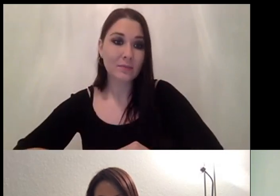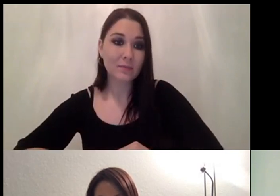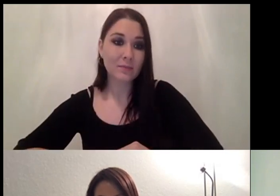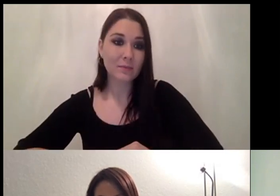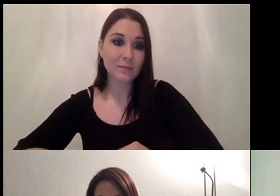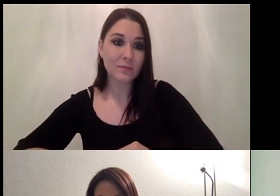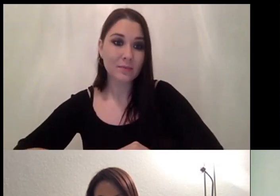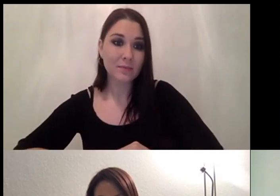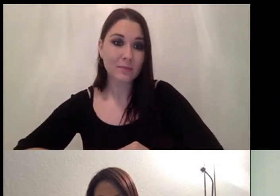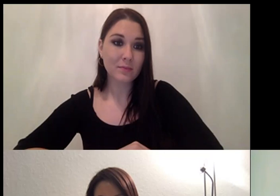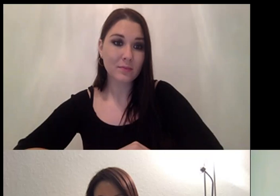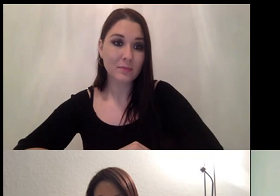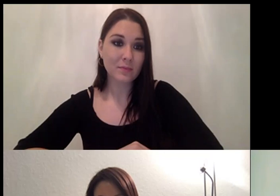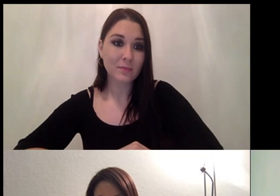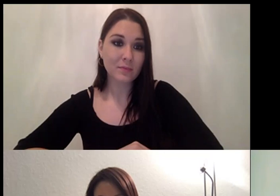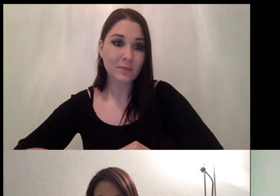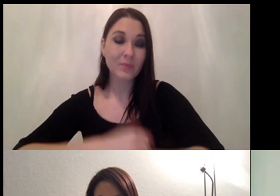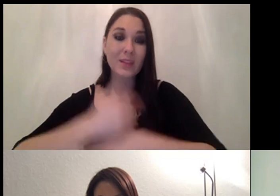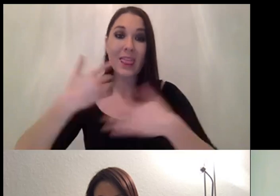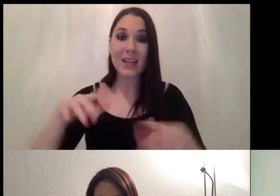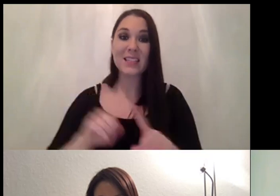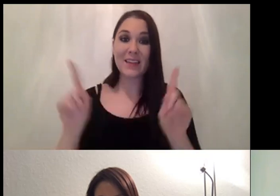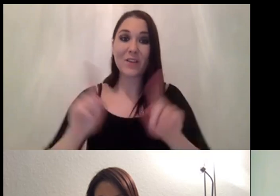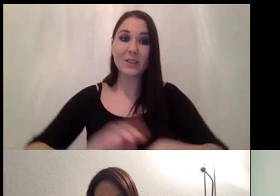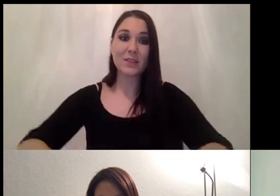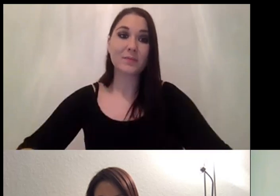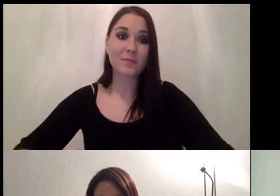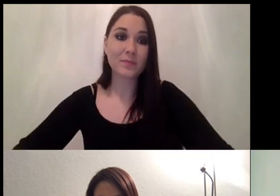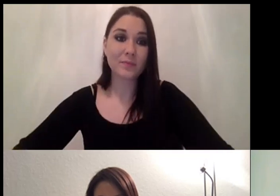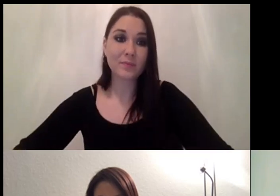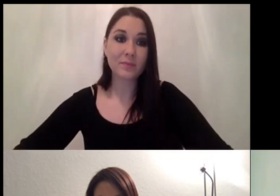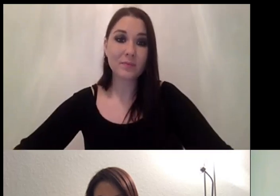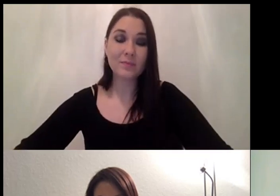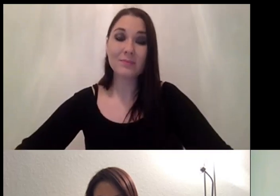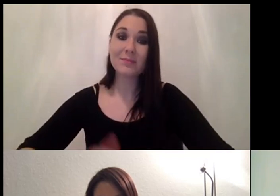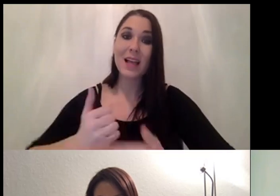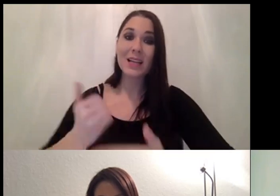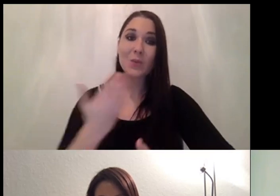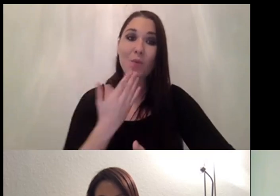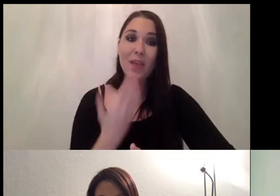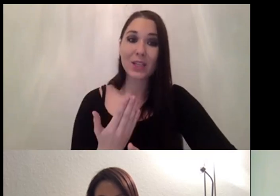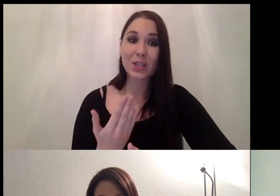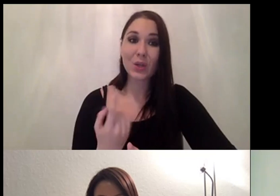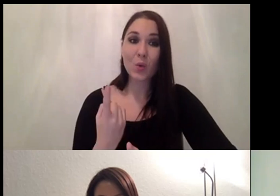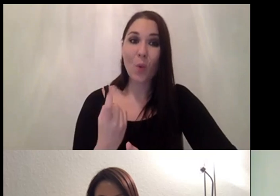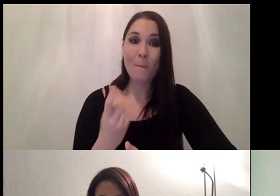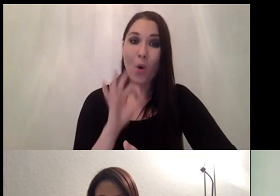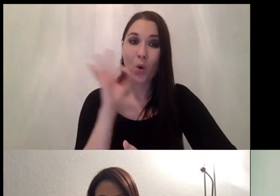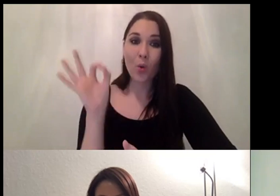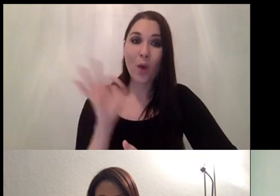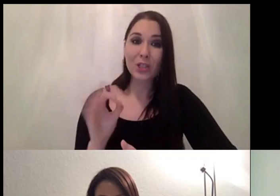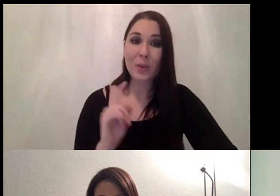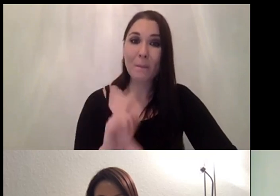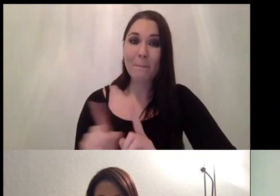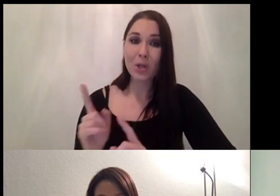so that's the difference excellent rodrigo thank you we do have another question that has come in but we'll